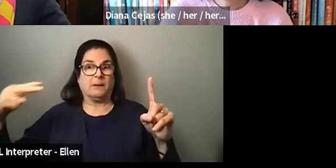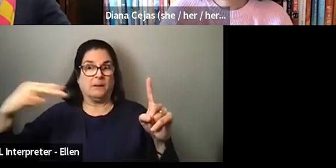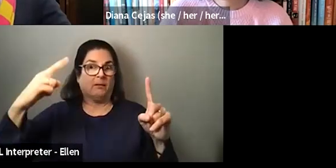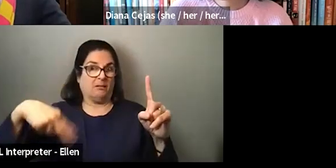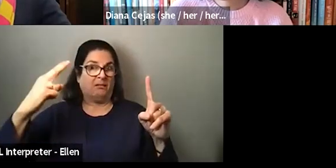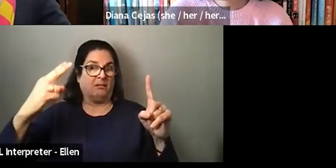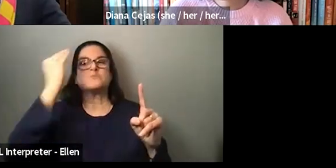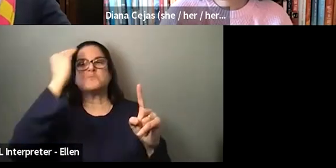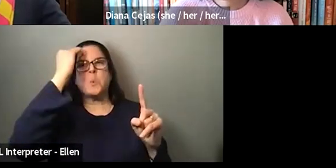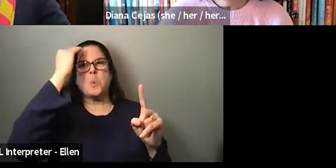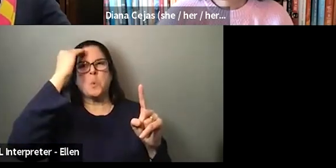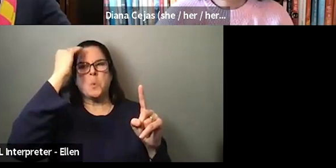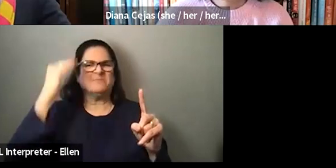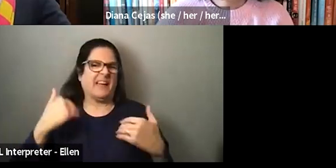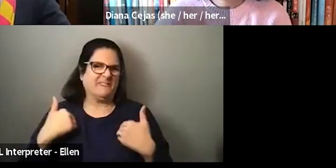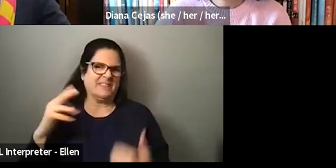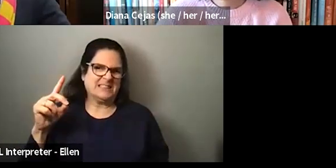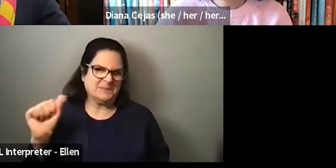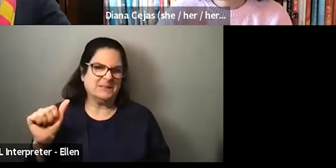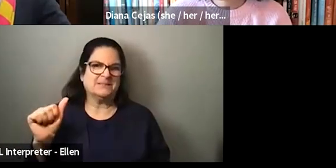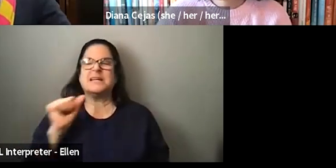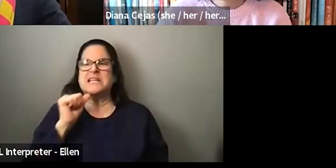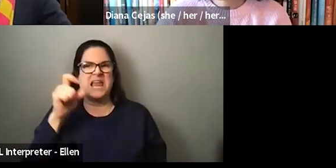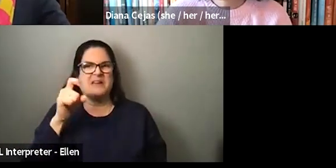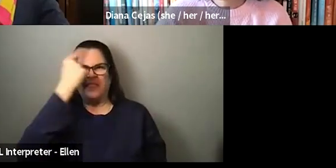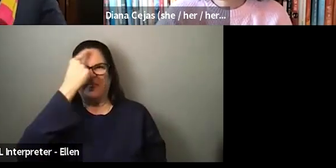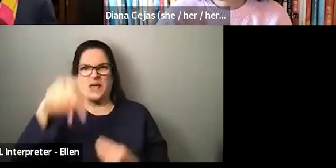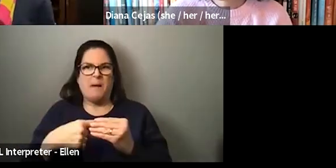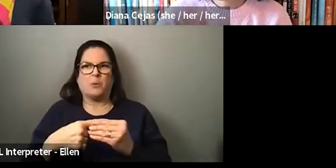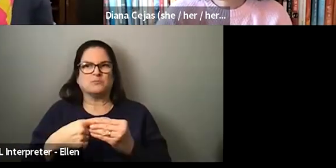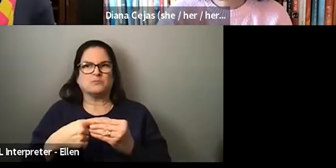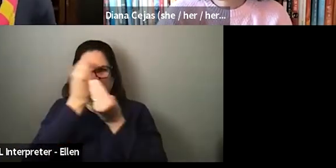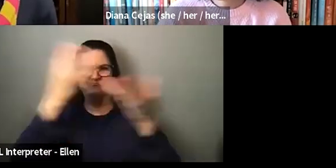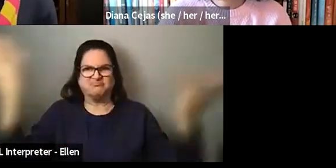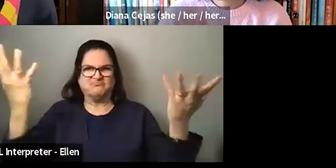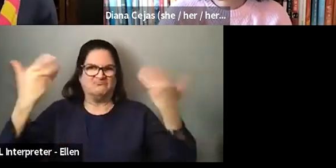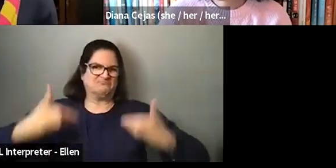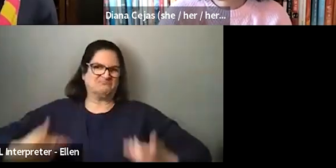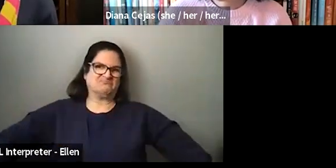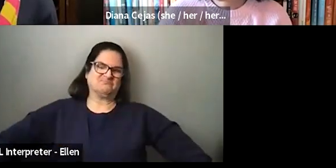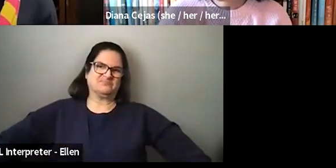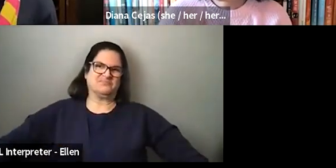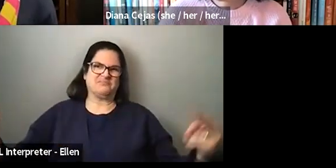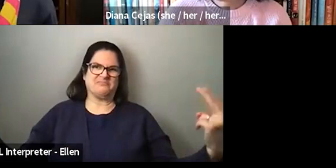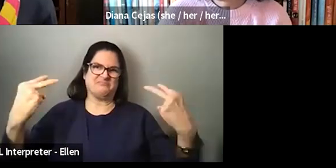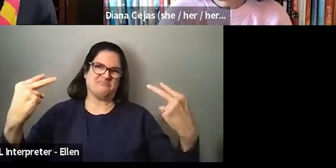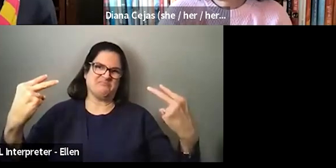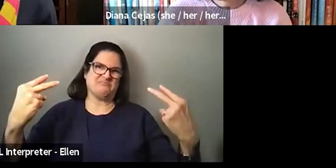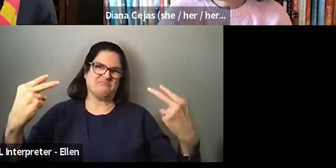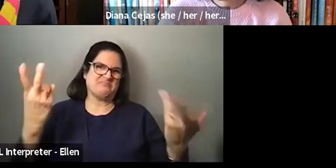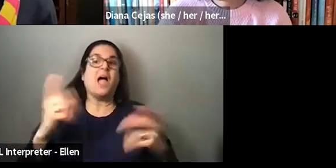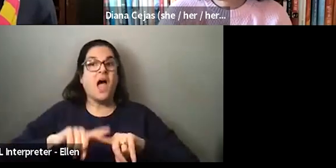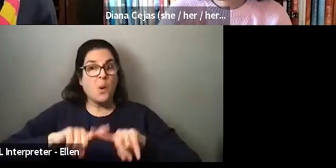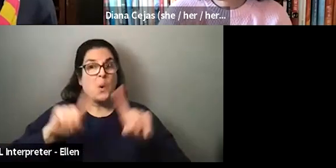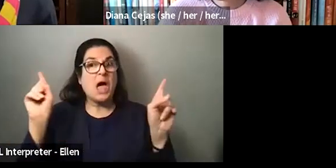disclosure most of the time because it was, it was there. I was, I was all there out in the open. However, I